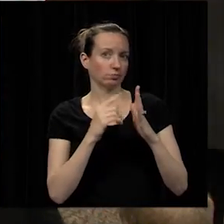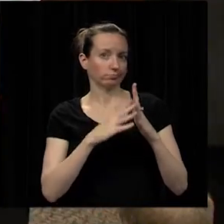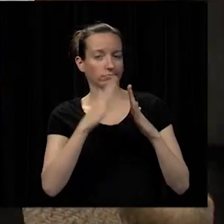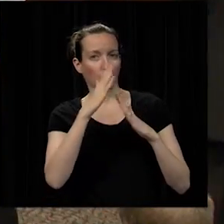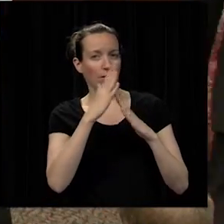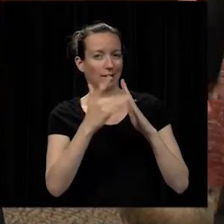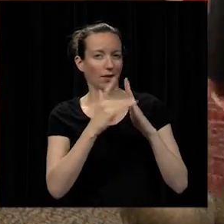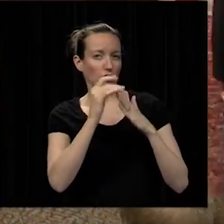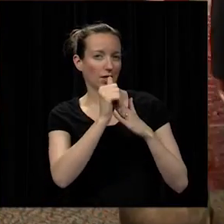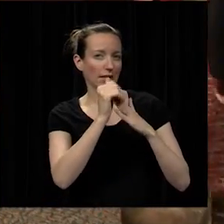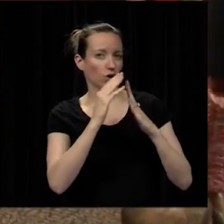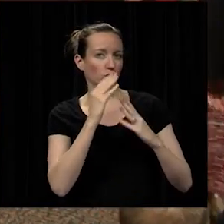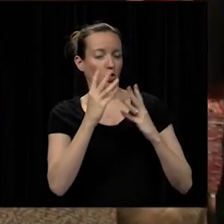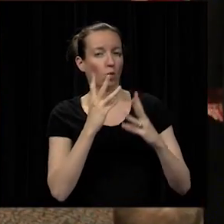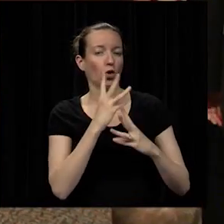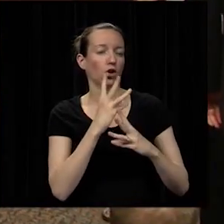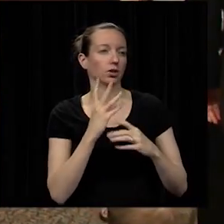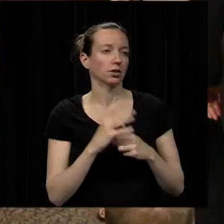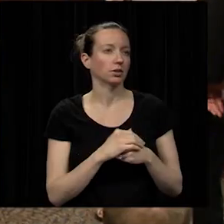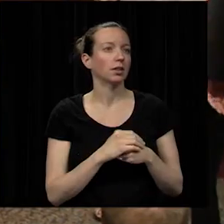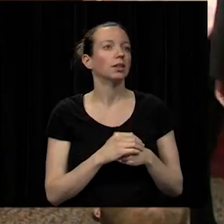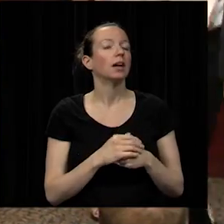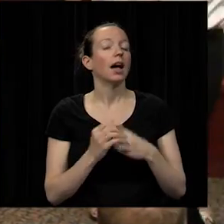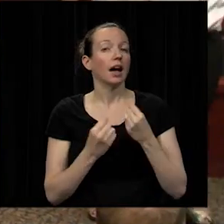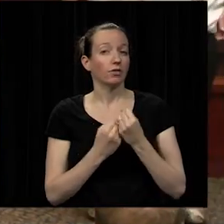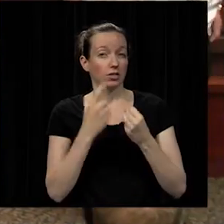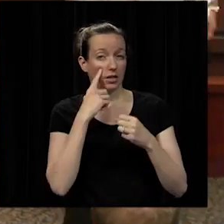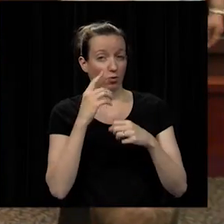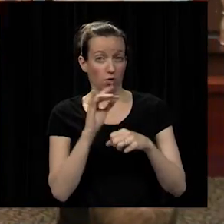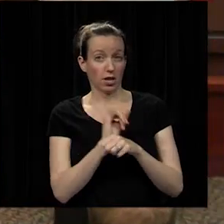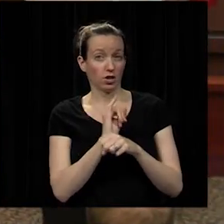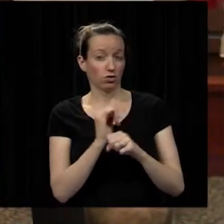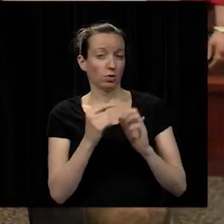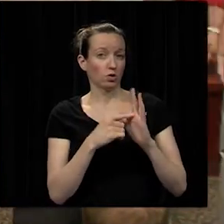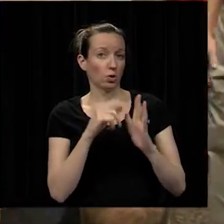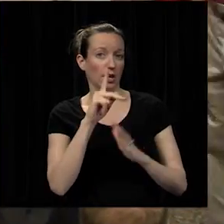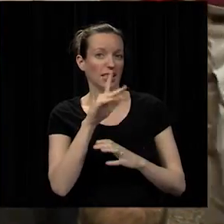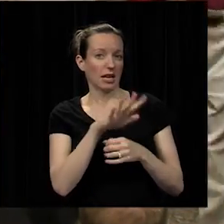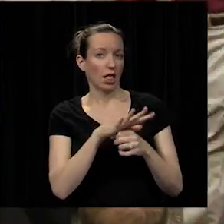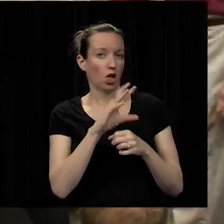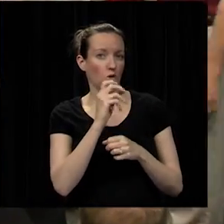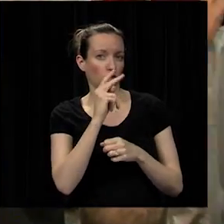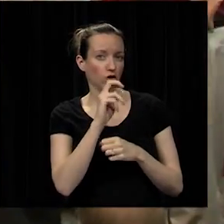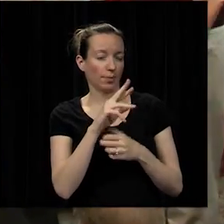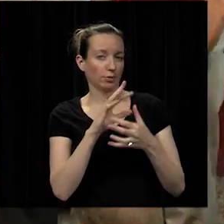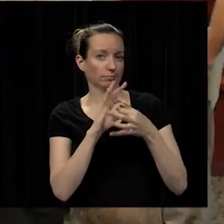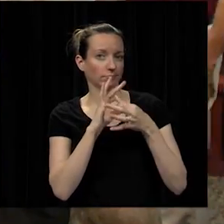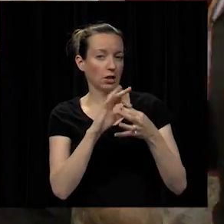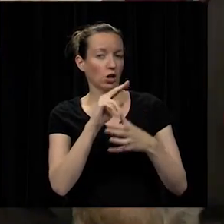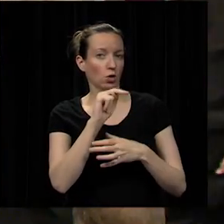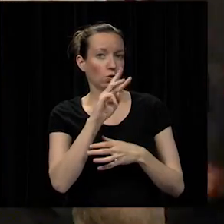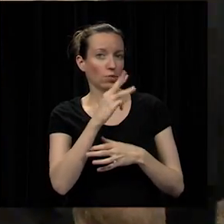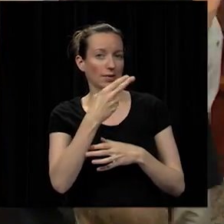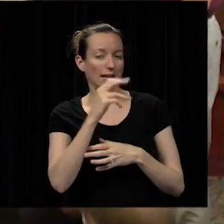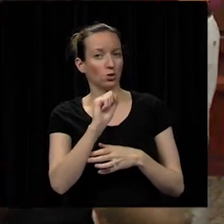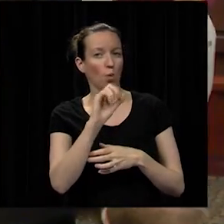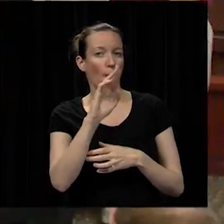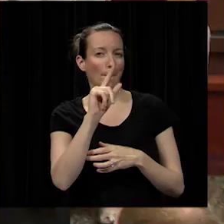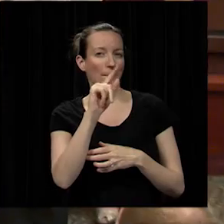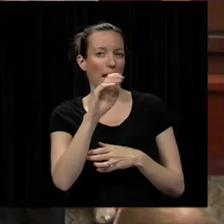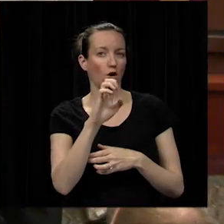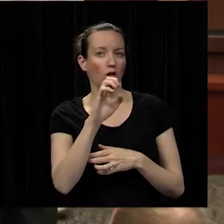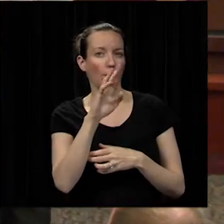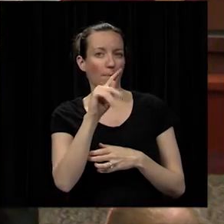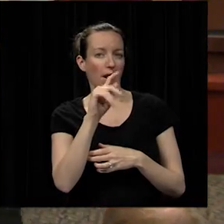part of their advocacy for the industry was shown when the kansas city local chapter connected with the northwest high school battle bots team through a